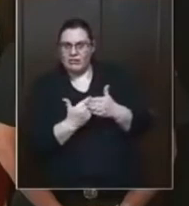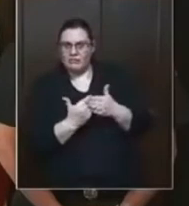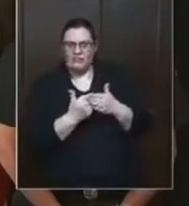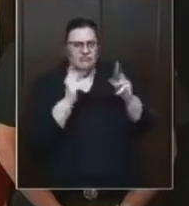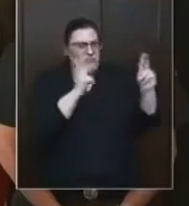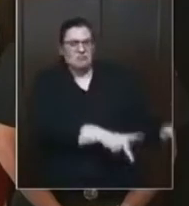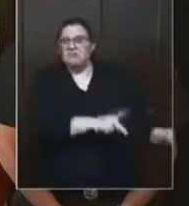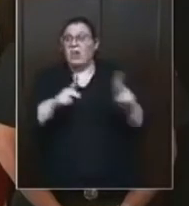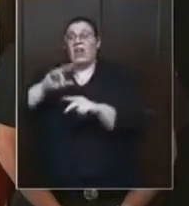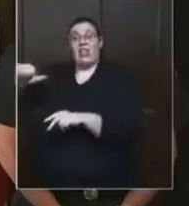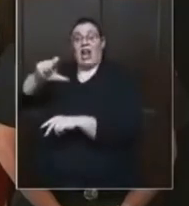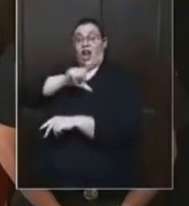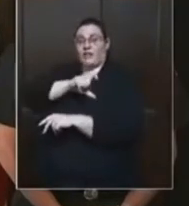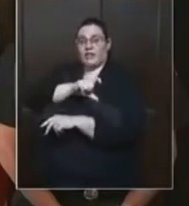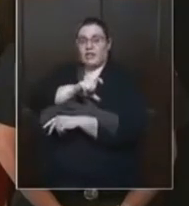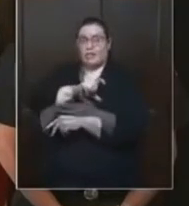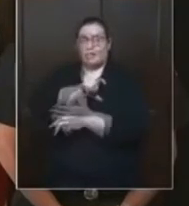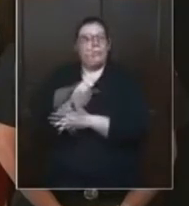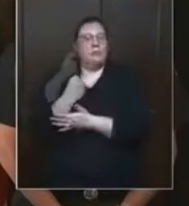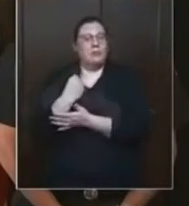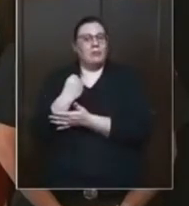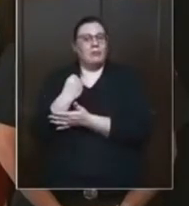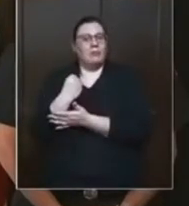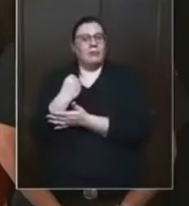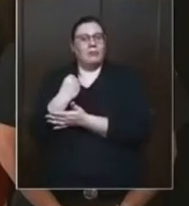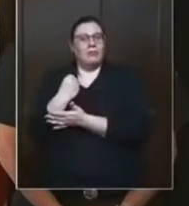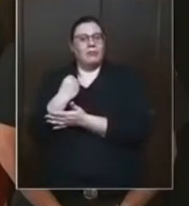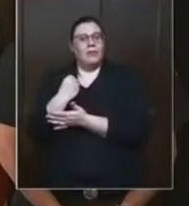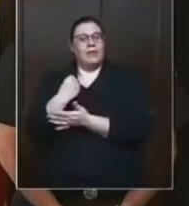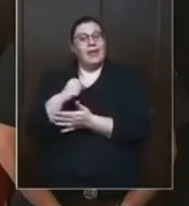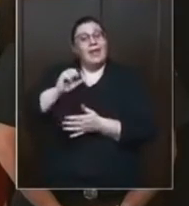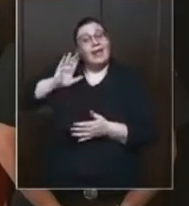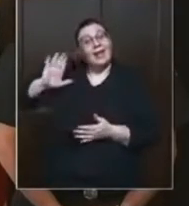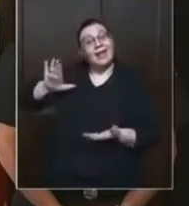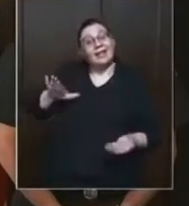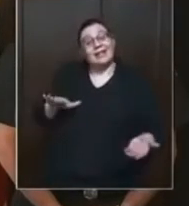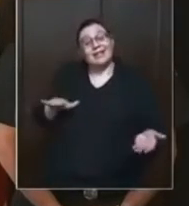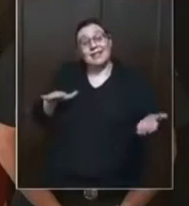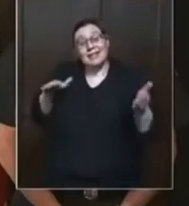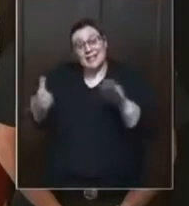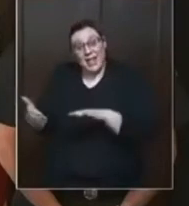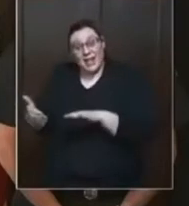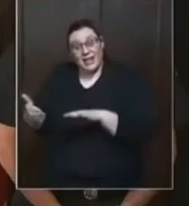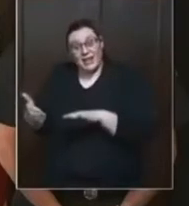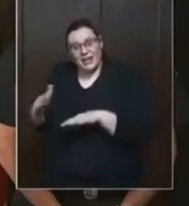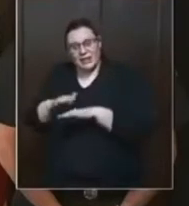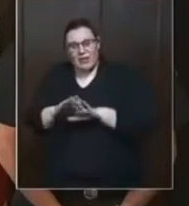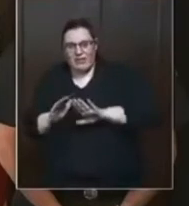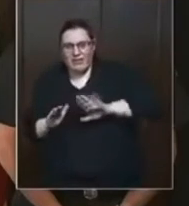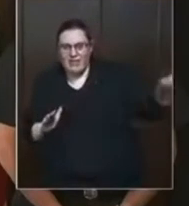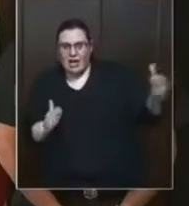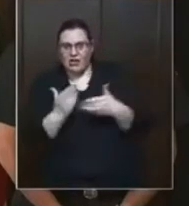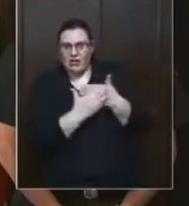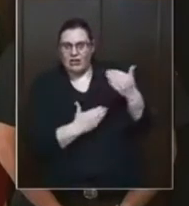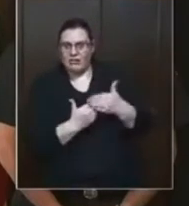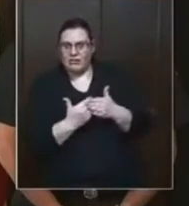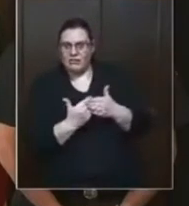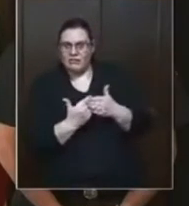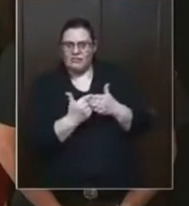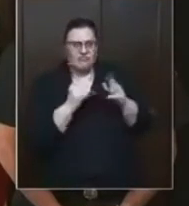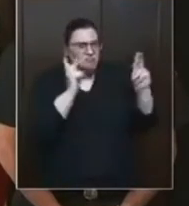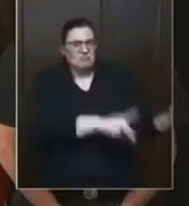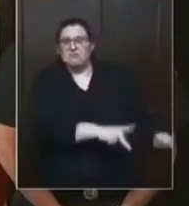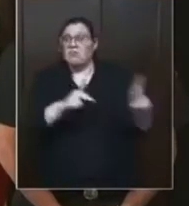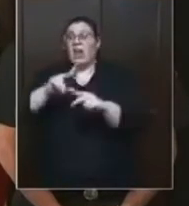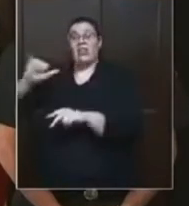you, fool. In the cup, which she had filled, filled to her, double. Everything that you done did